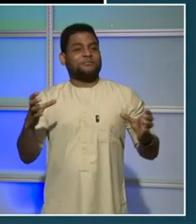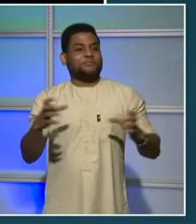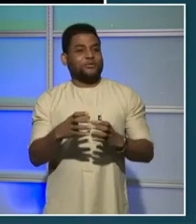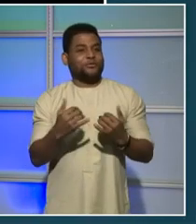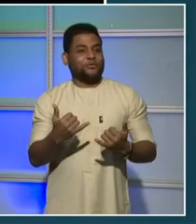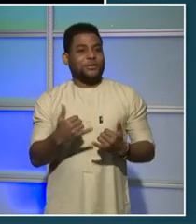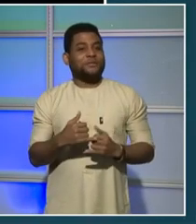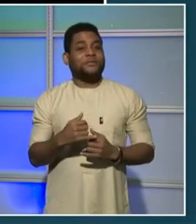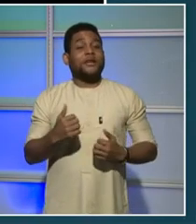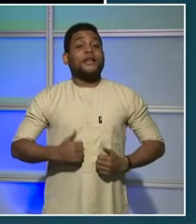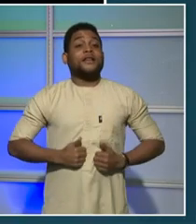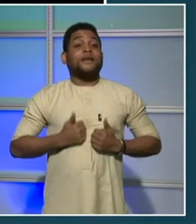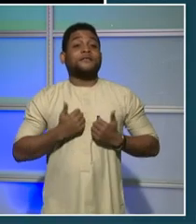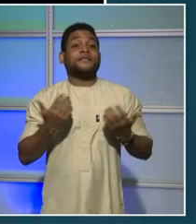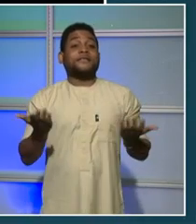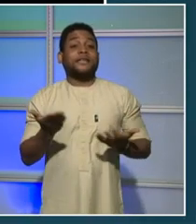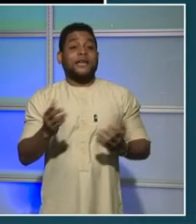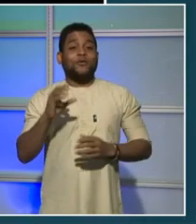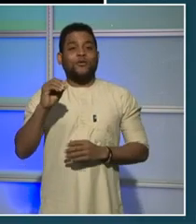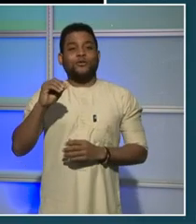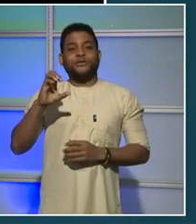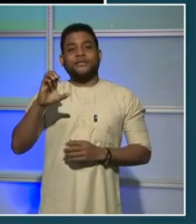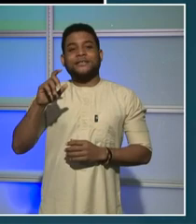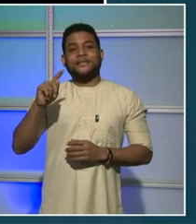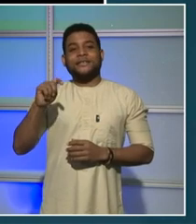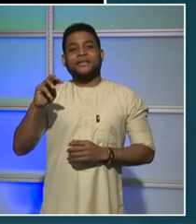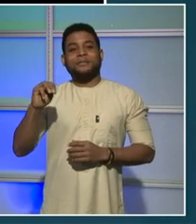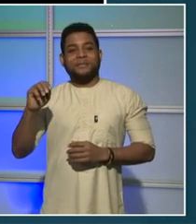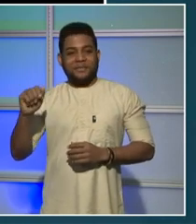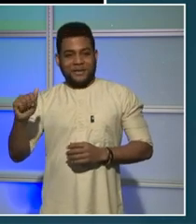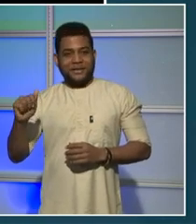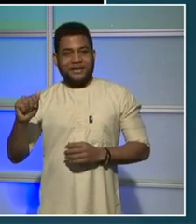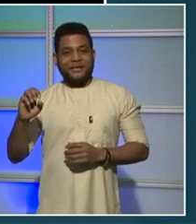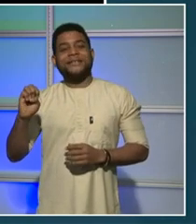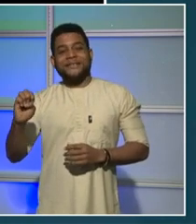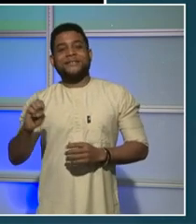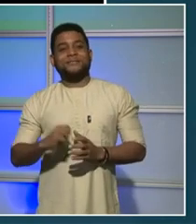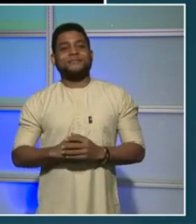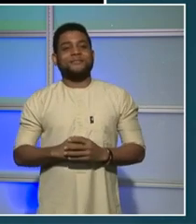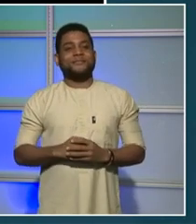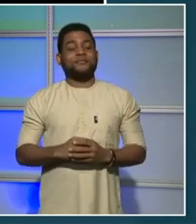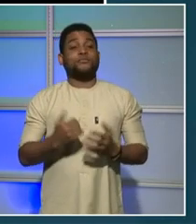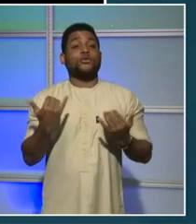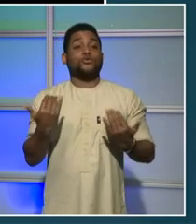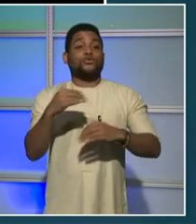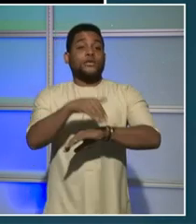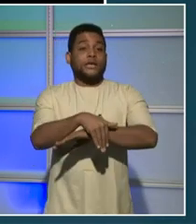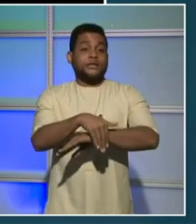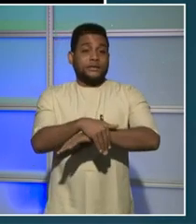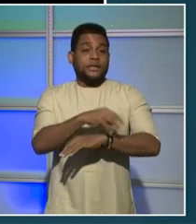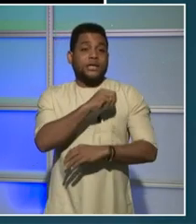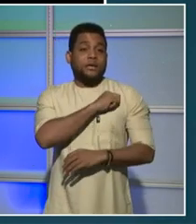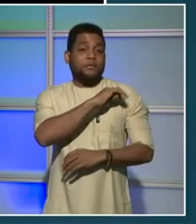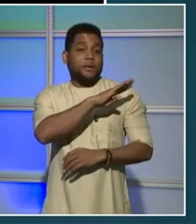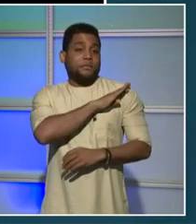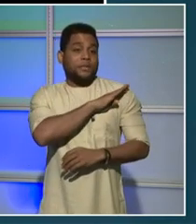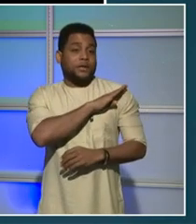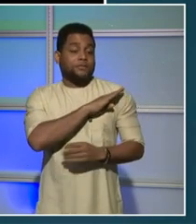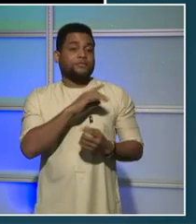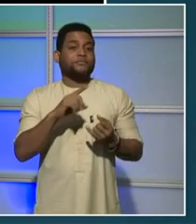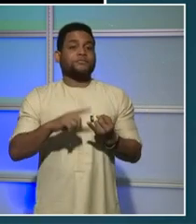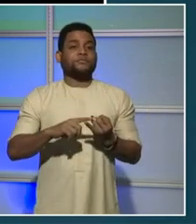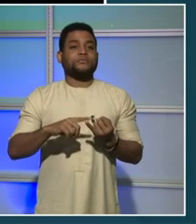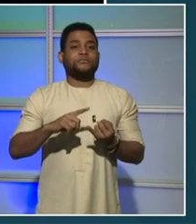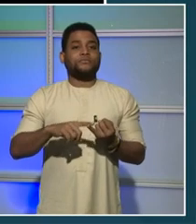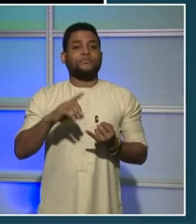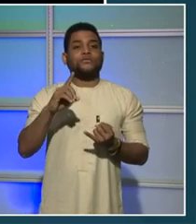a very exciting and interactive program plan for you. Tonight you will get to hear from Mayor Bowser, City Administrator Kevin Donahue, Budget Director